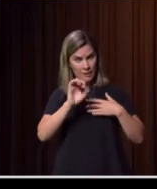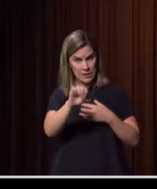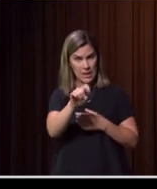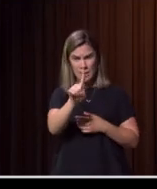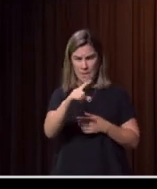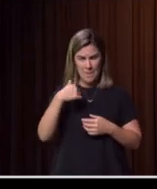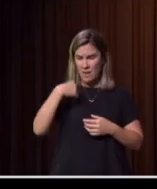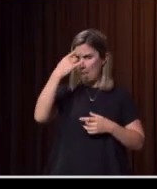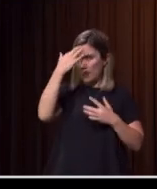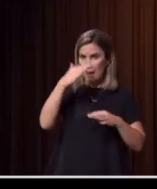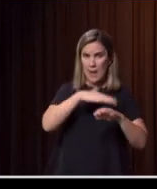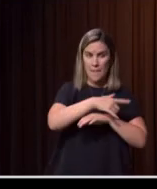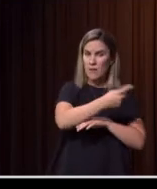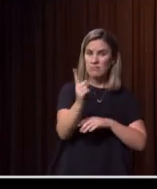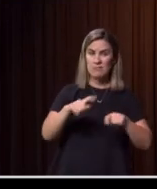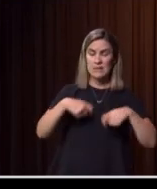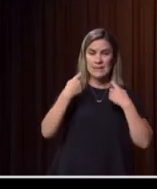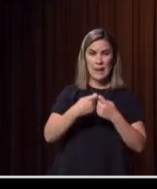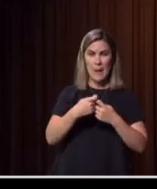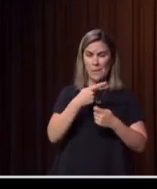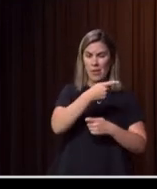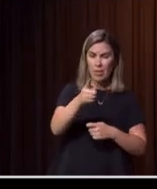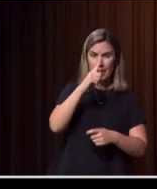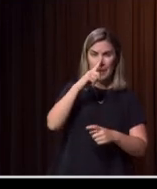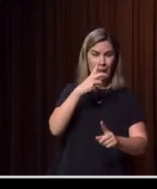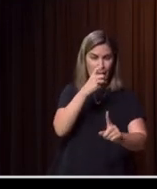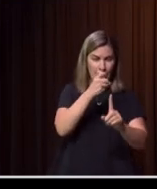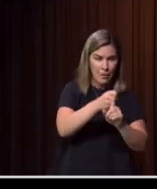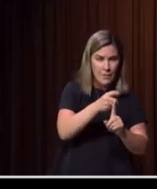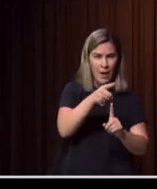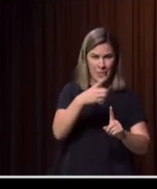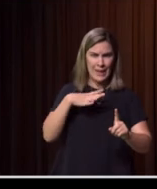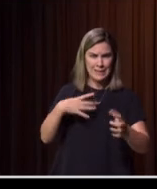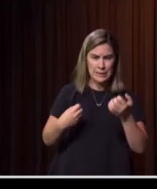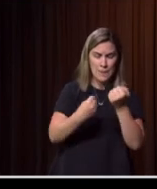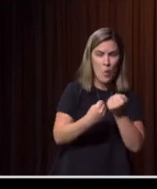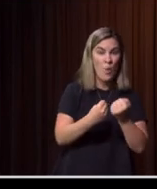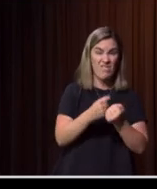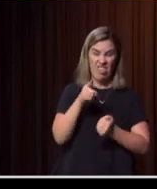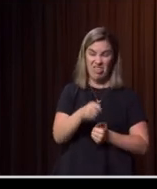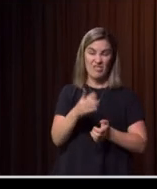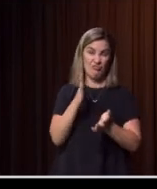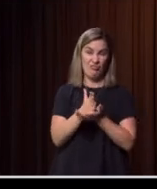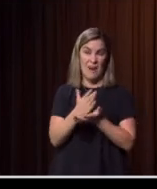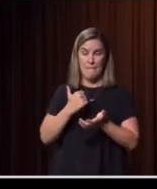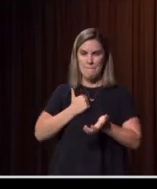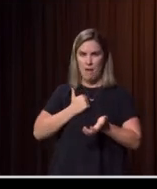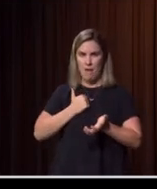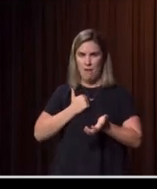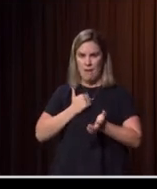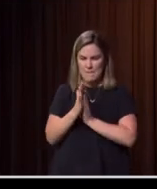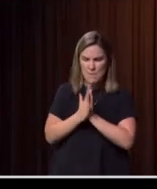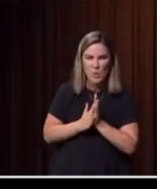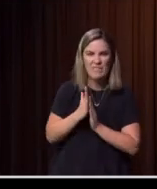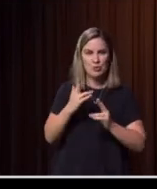make a difference. It's all those that are affected, that need the support and need the assistance. That's what keeps me motivated. That's what keeps me going. And absolutely,